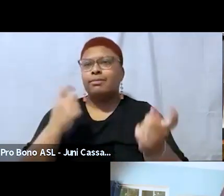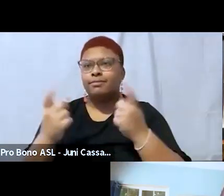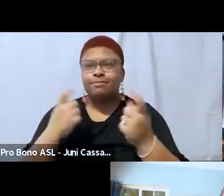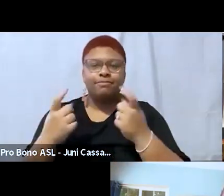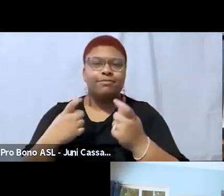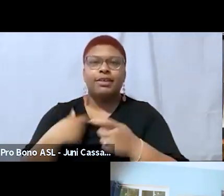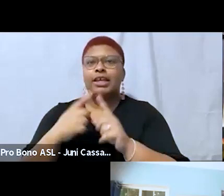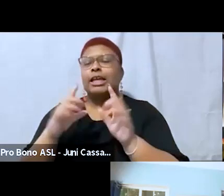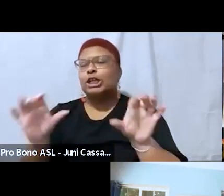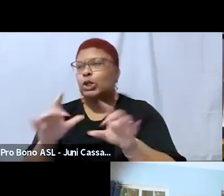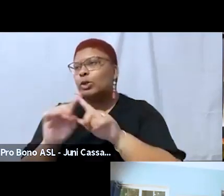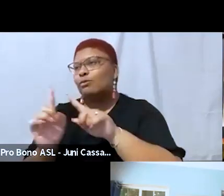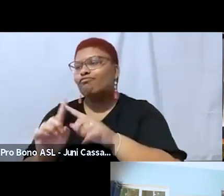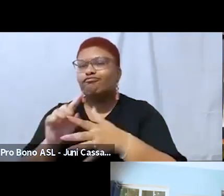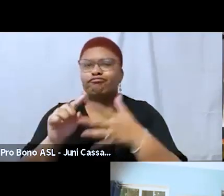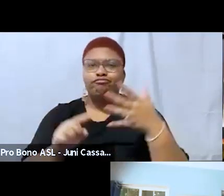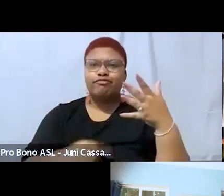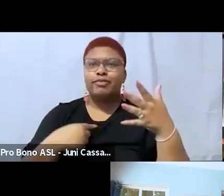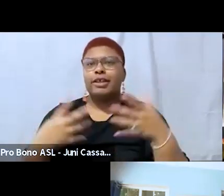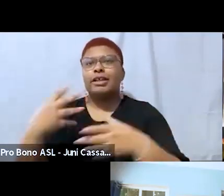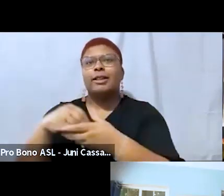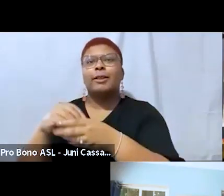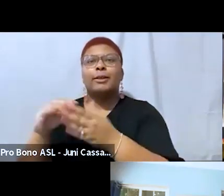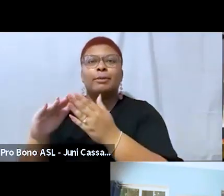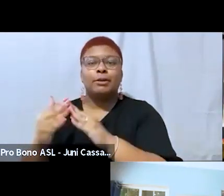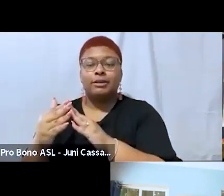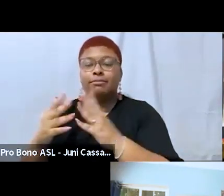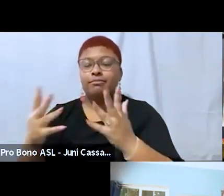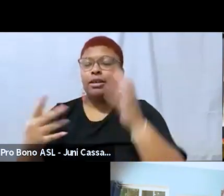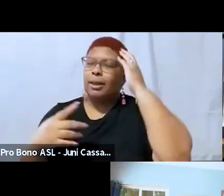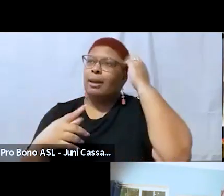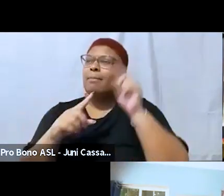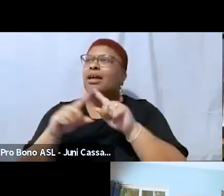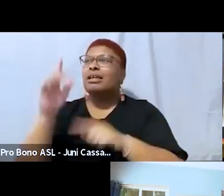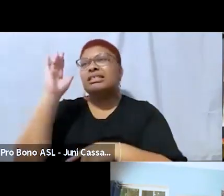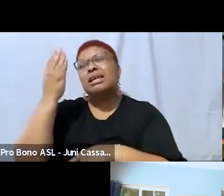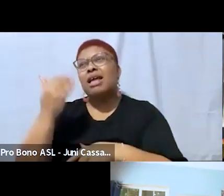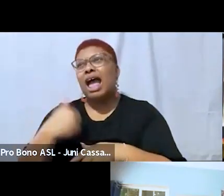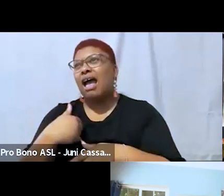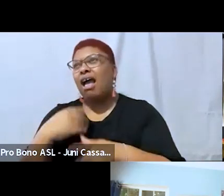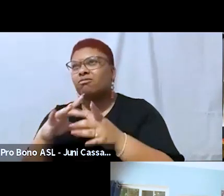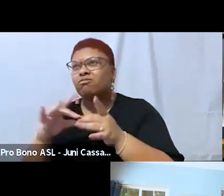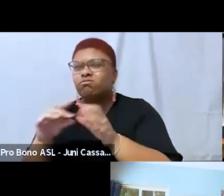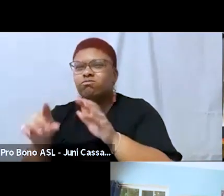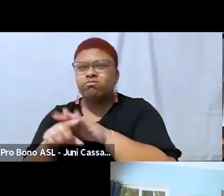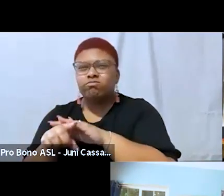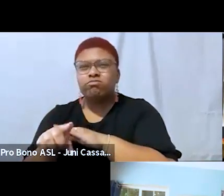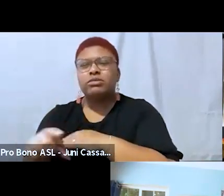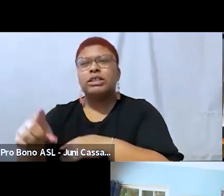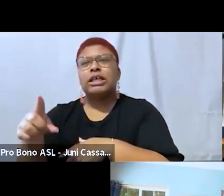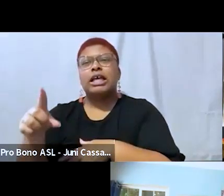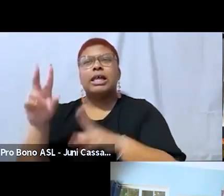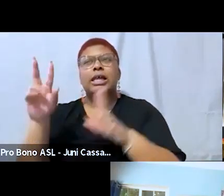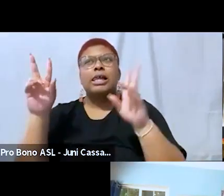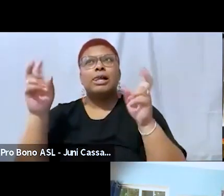and one of the big issues there's this kind of undercurrent of i mentioned it earlier acceptable fatness